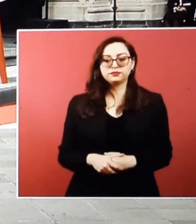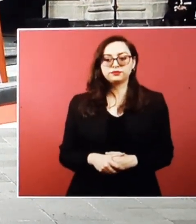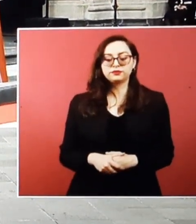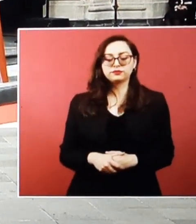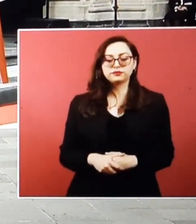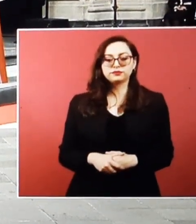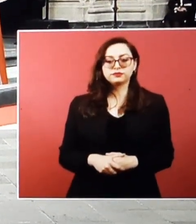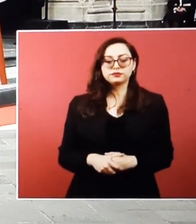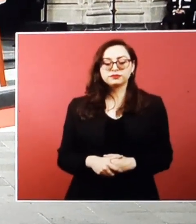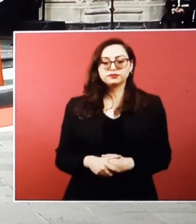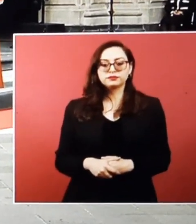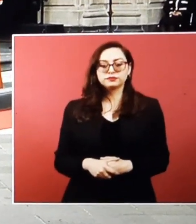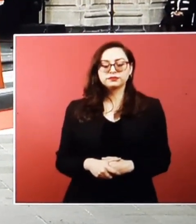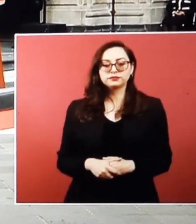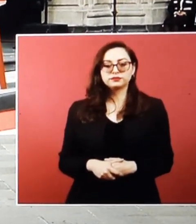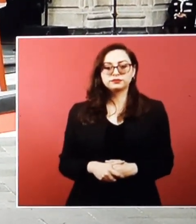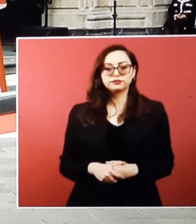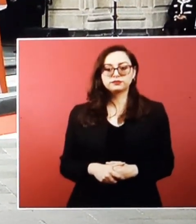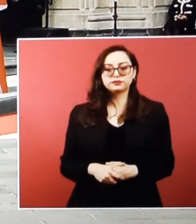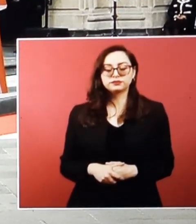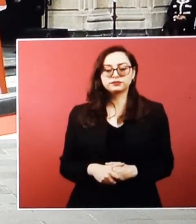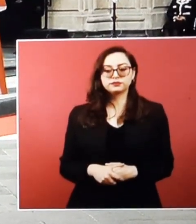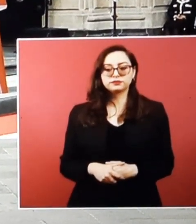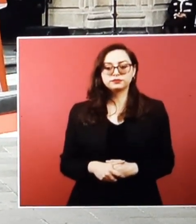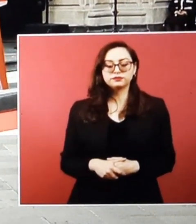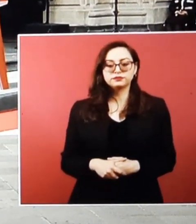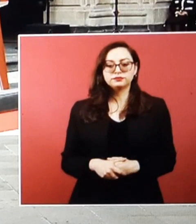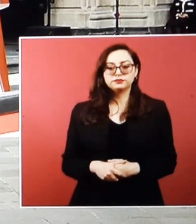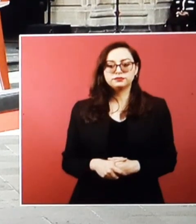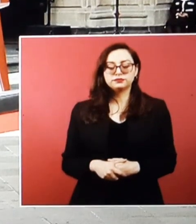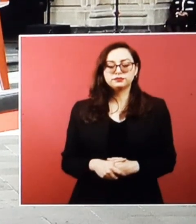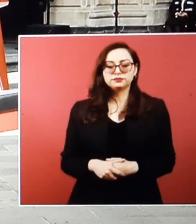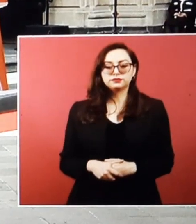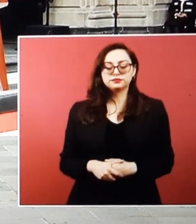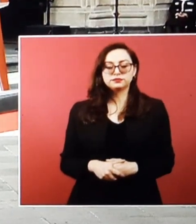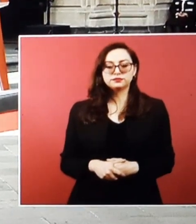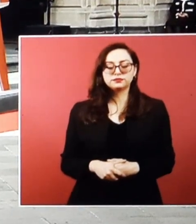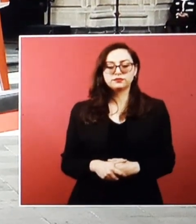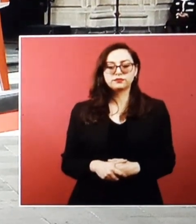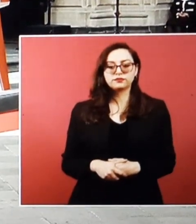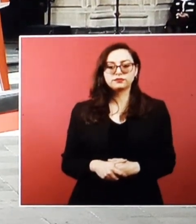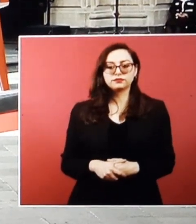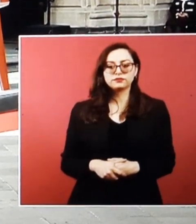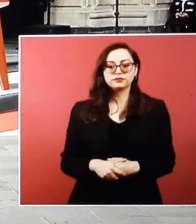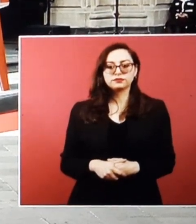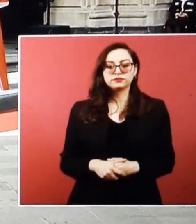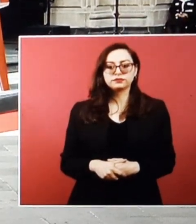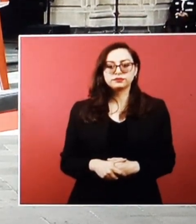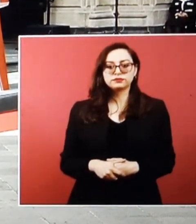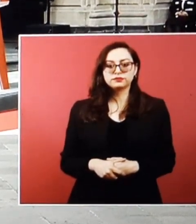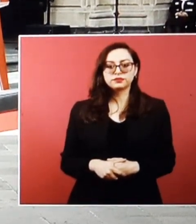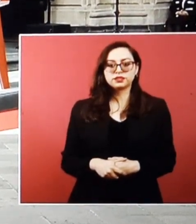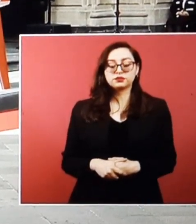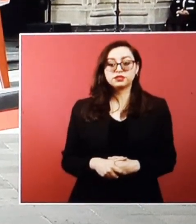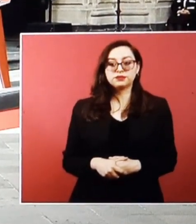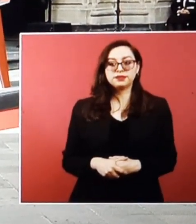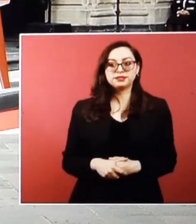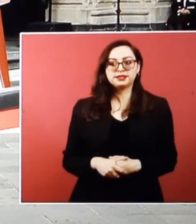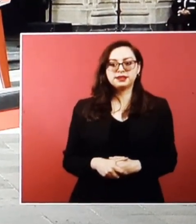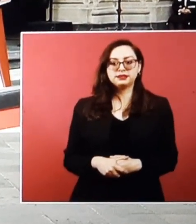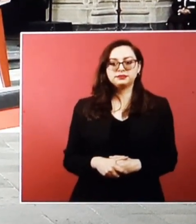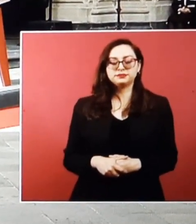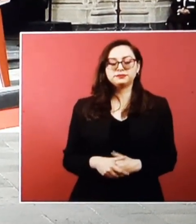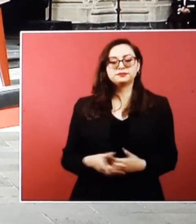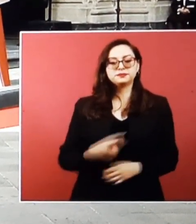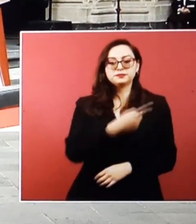today's meetings. As a continent, we are unique. We are three large democracies committed